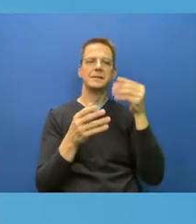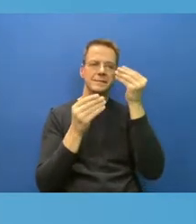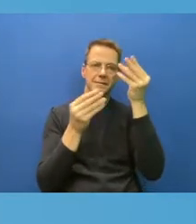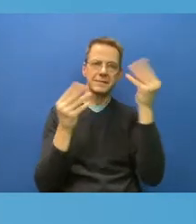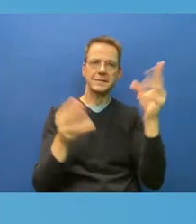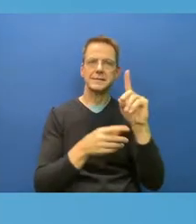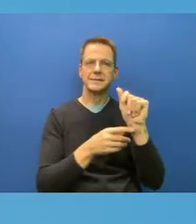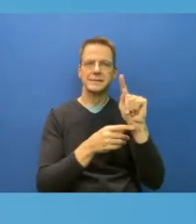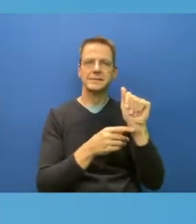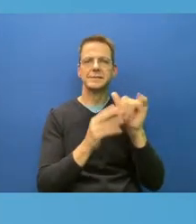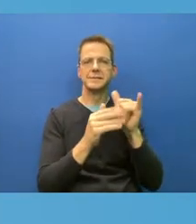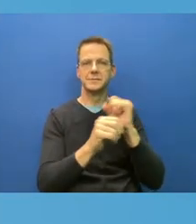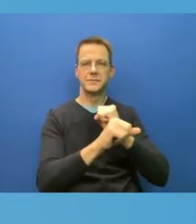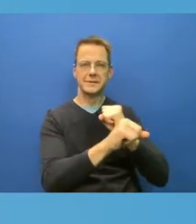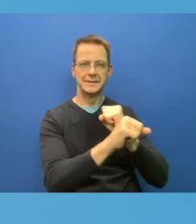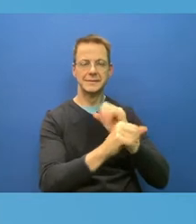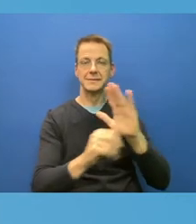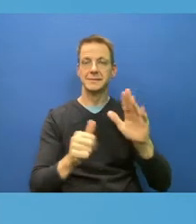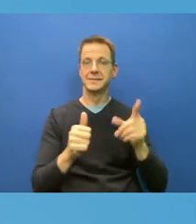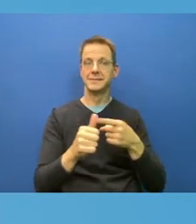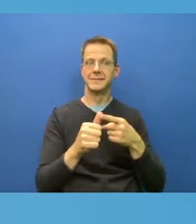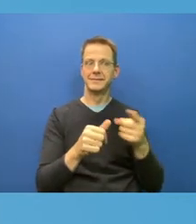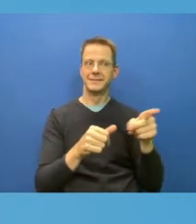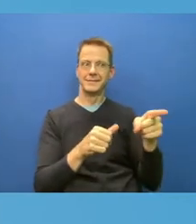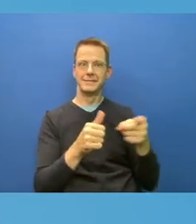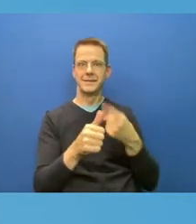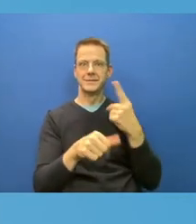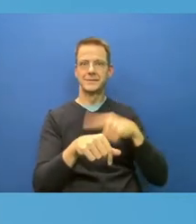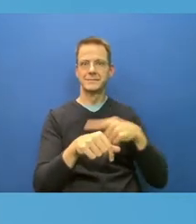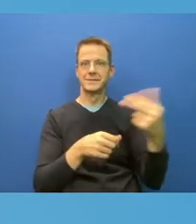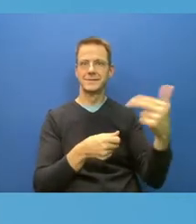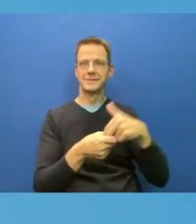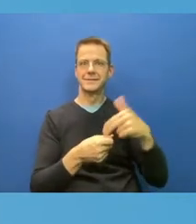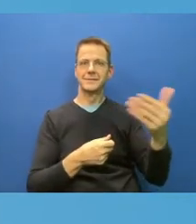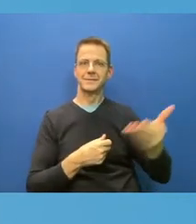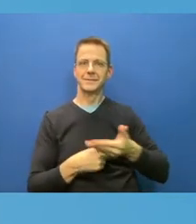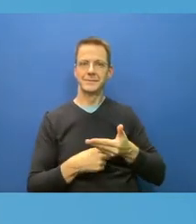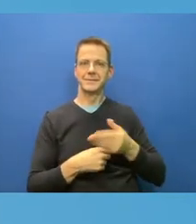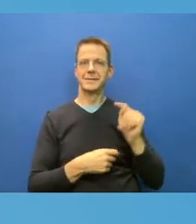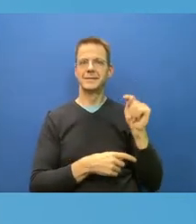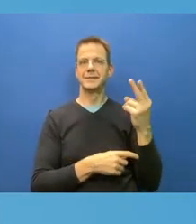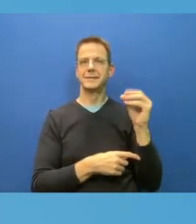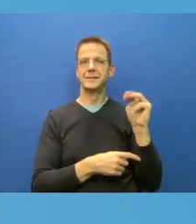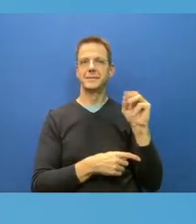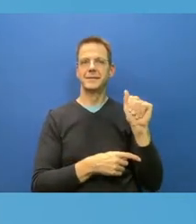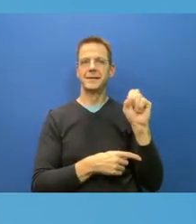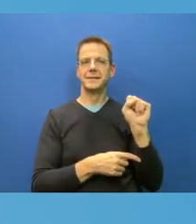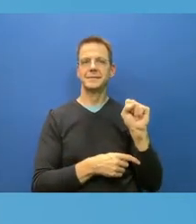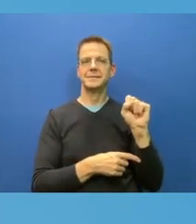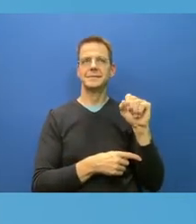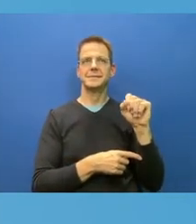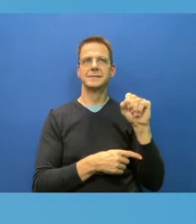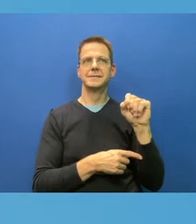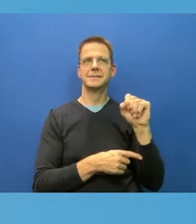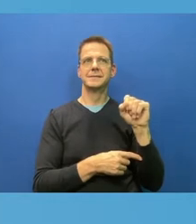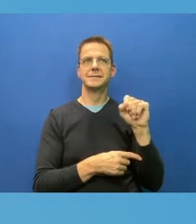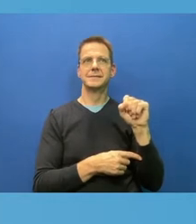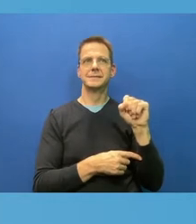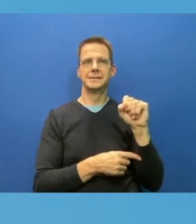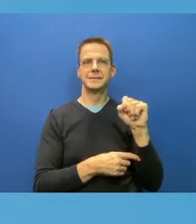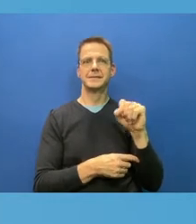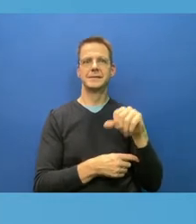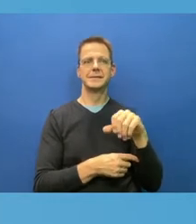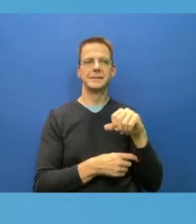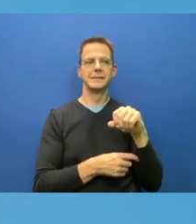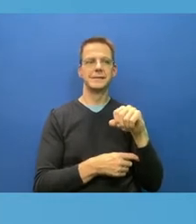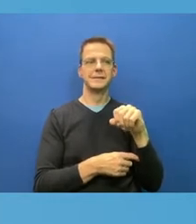welcome Thomas Lukasek, former Deputy Premier, Cabinet Minister and former Chair of Alberta's Cabinet Health